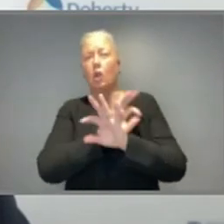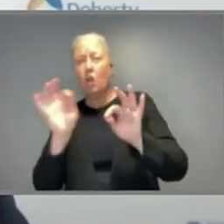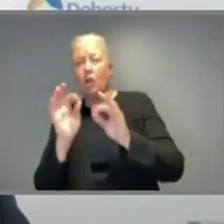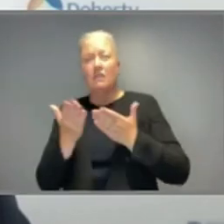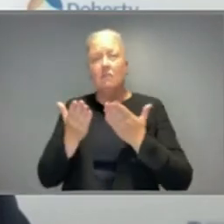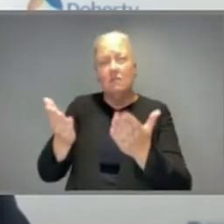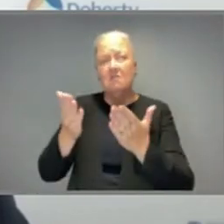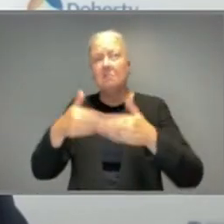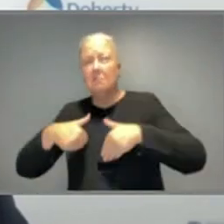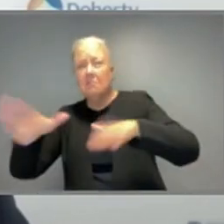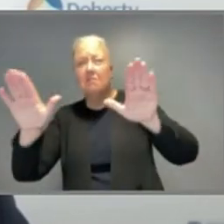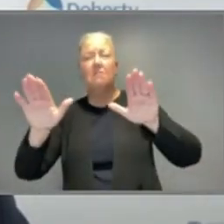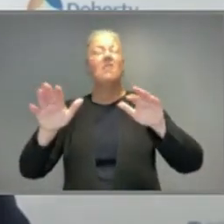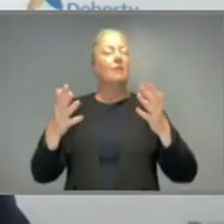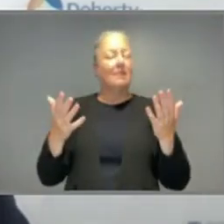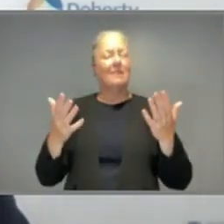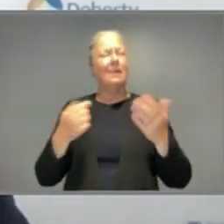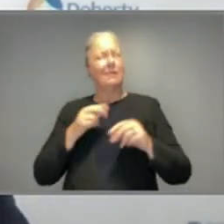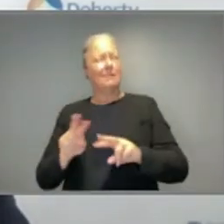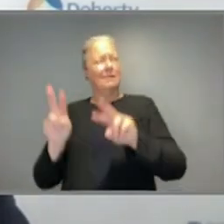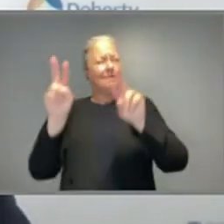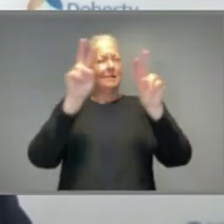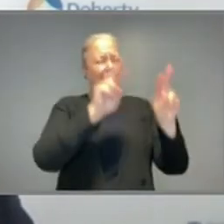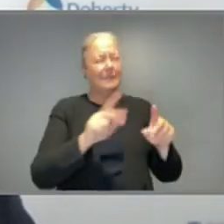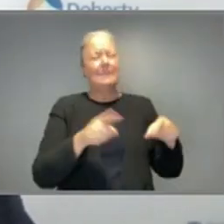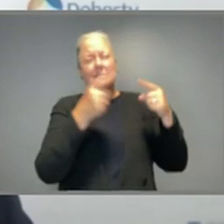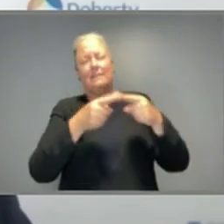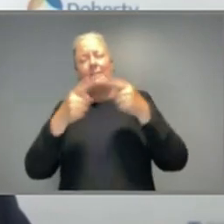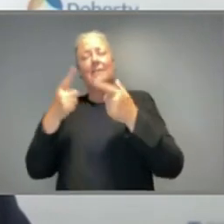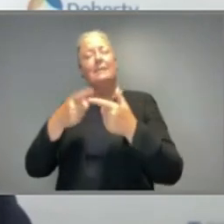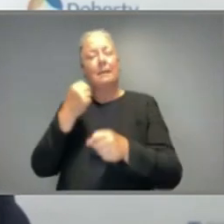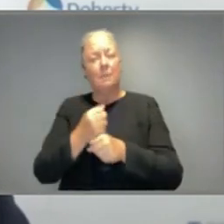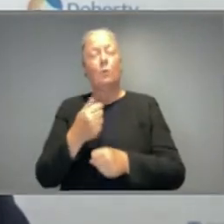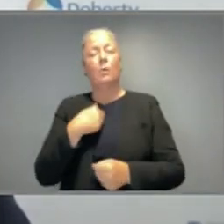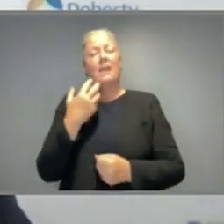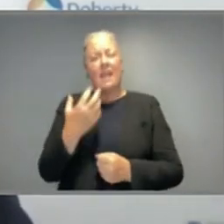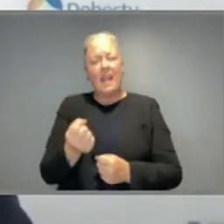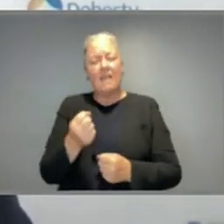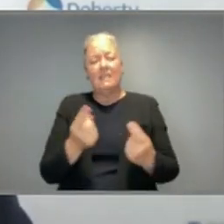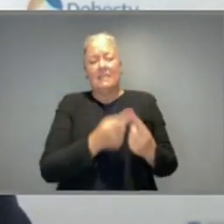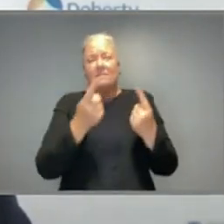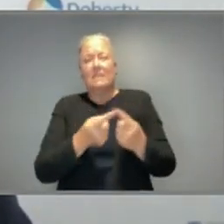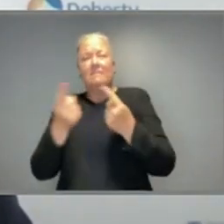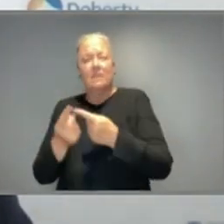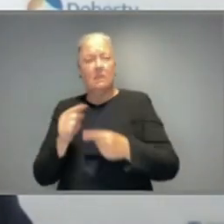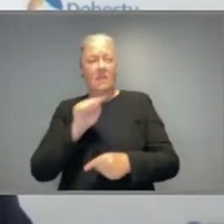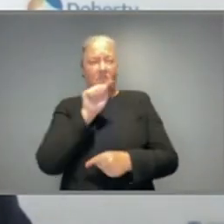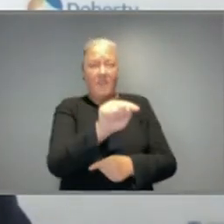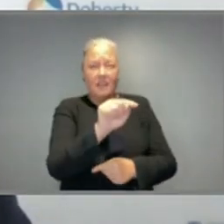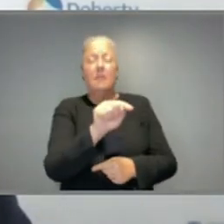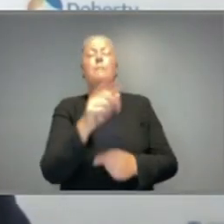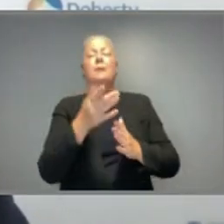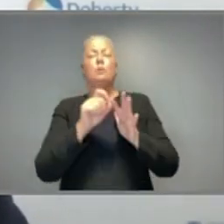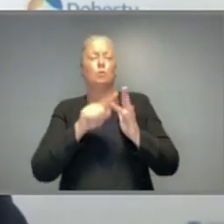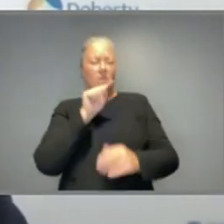able to constrain the virus in Australia, we have put together a series of bundles and descriptions of those activities that have been able to be shared with